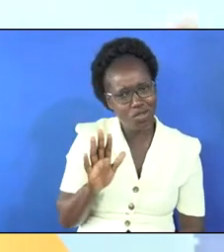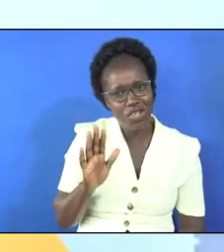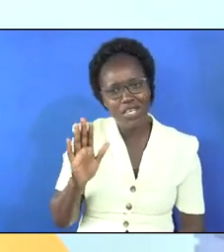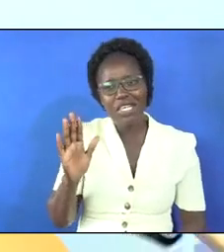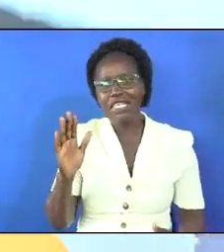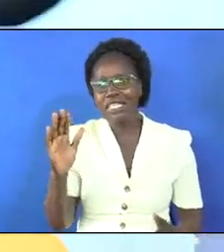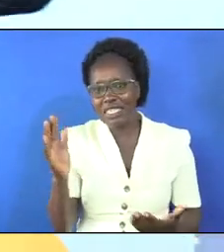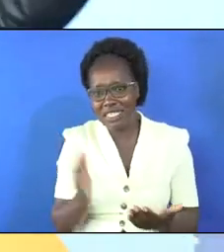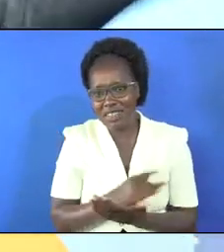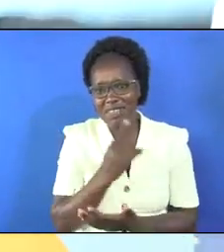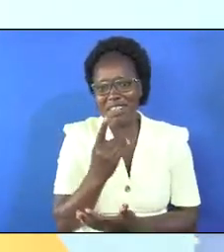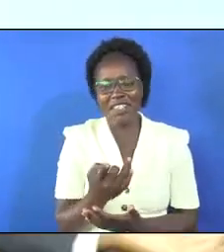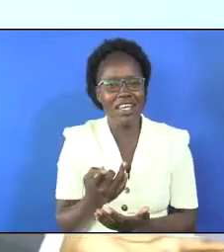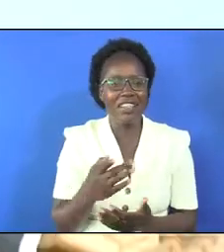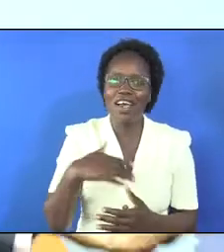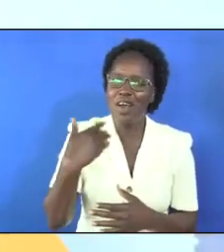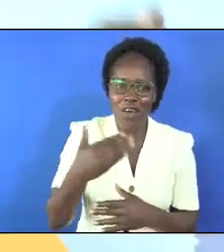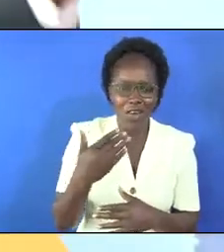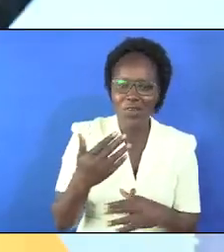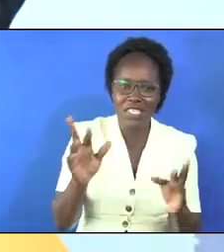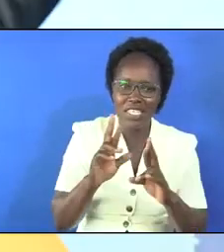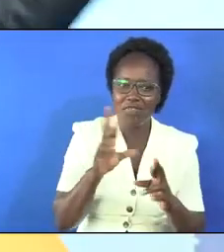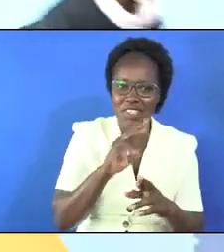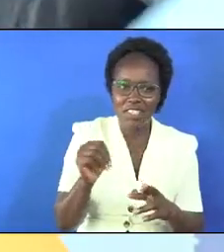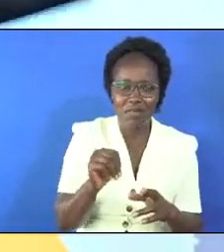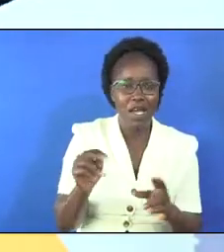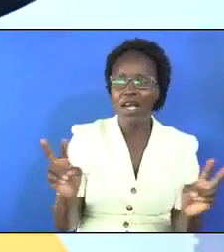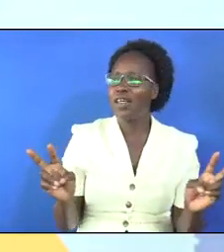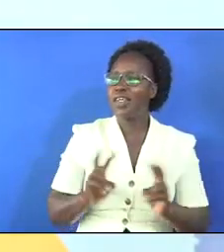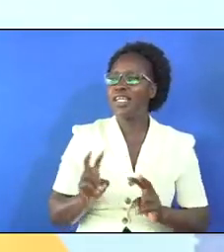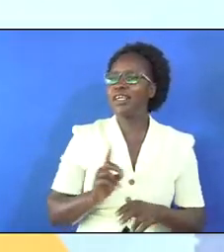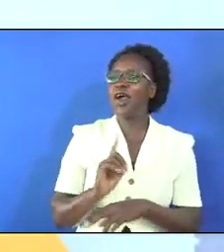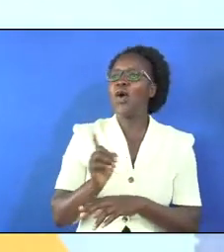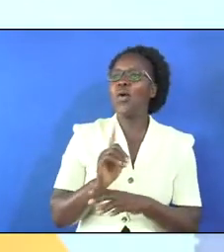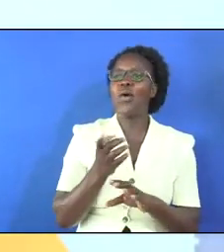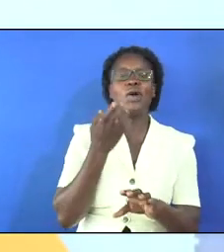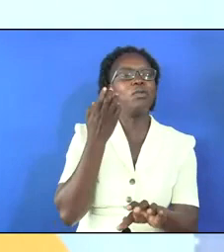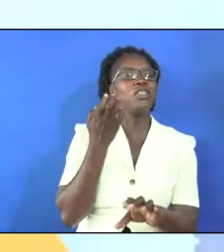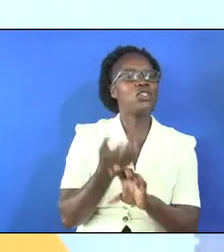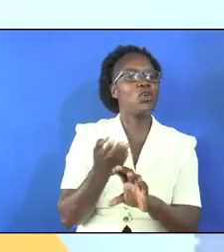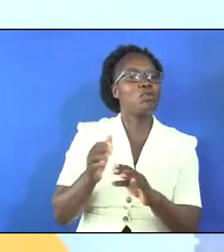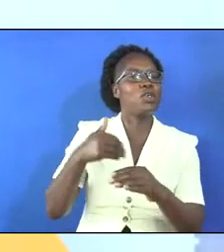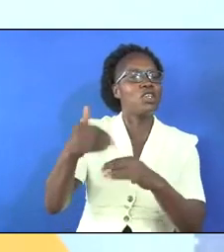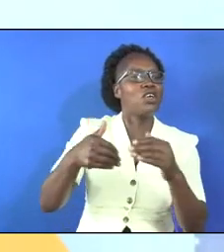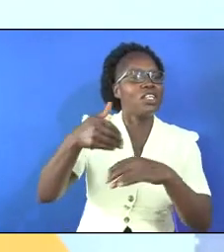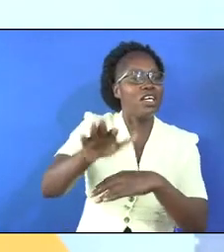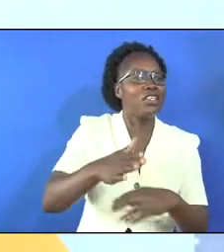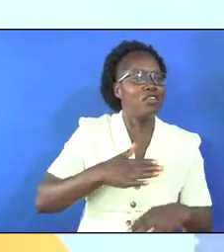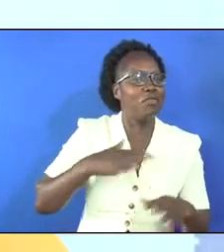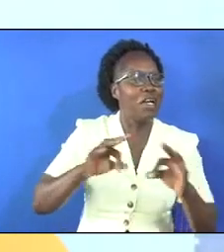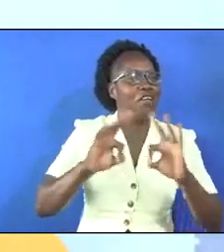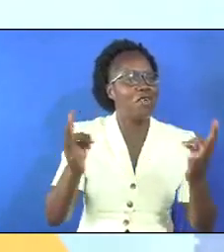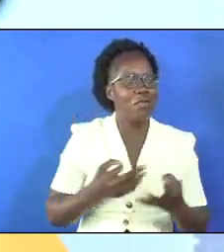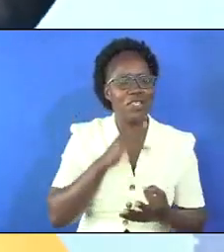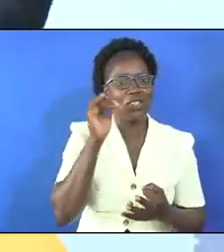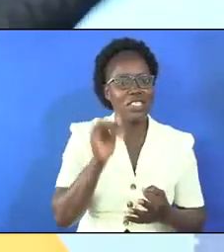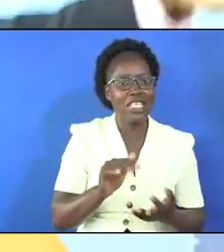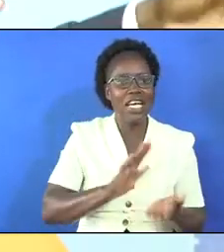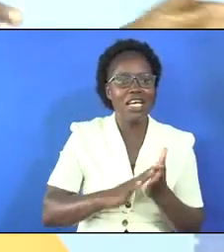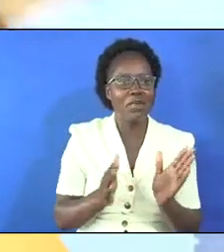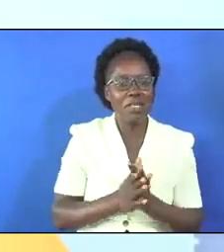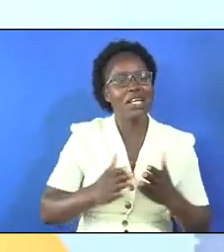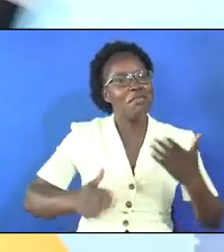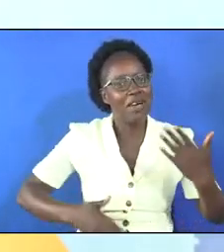someone is there to roll the stone away for them they are even looking when will the stone be rolled out of my family so that i